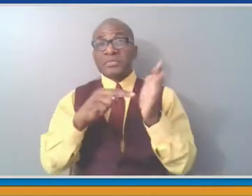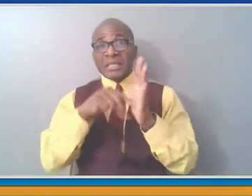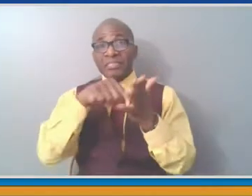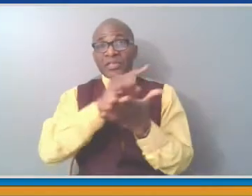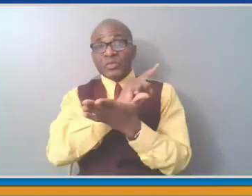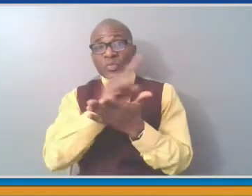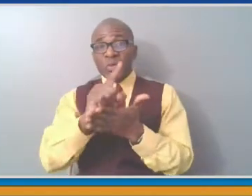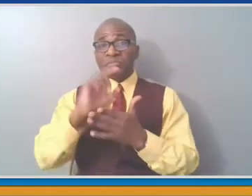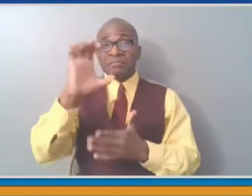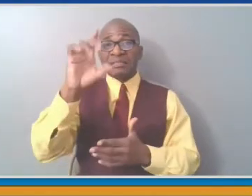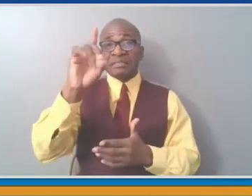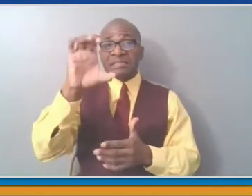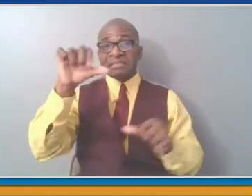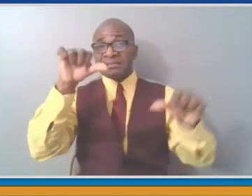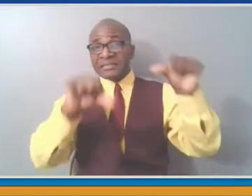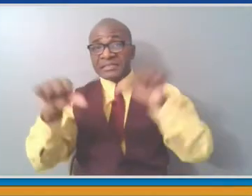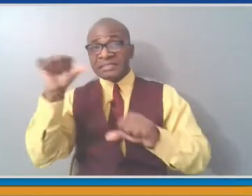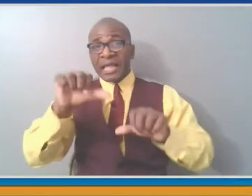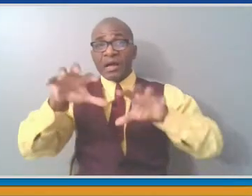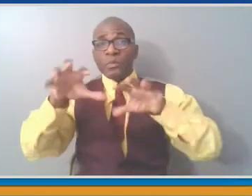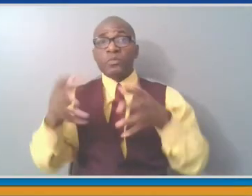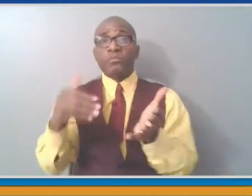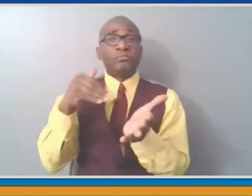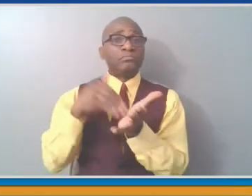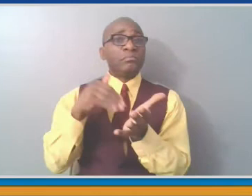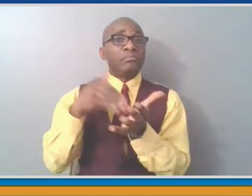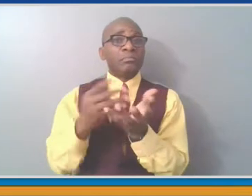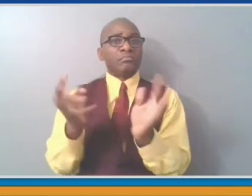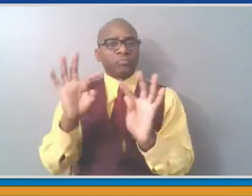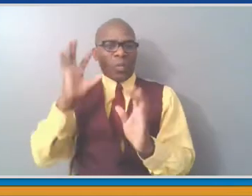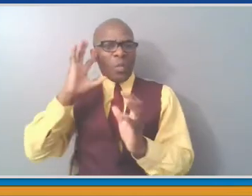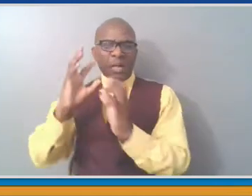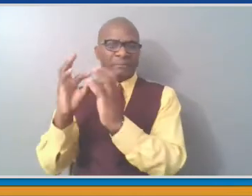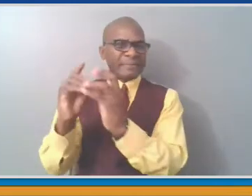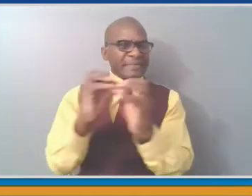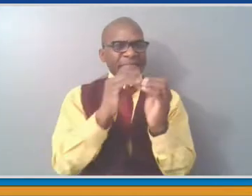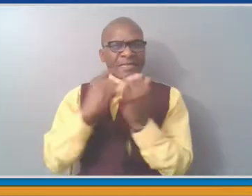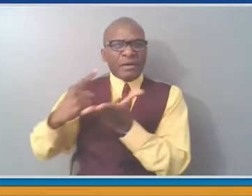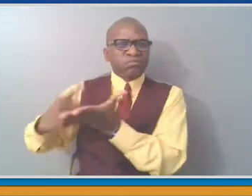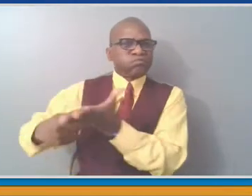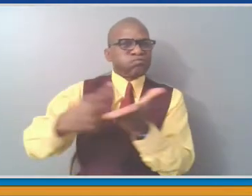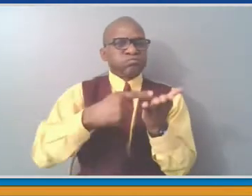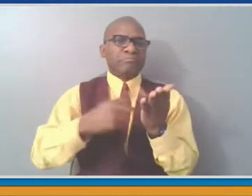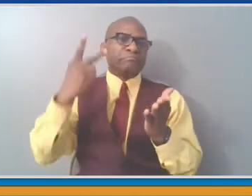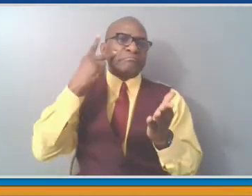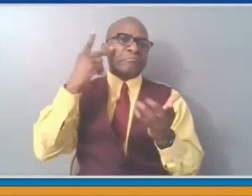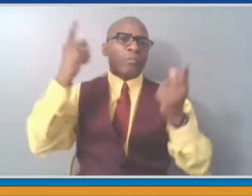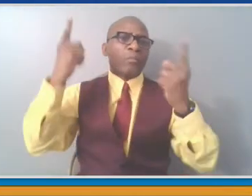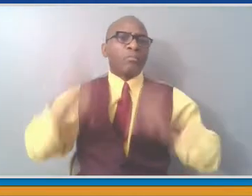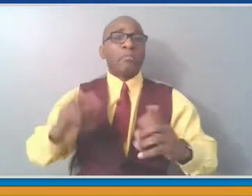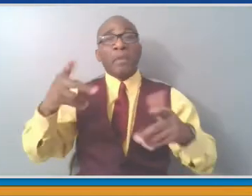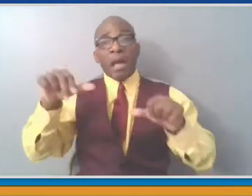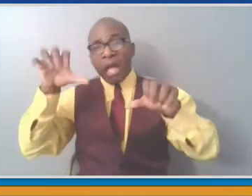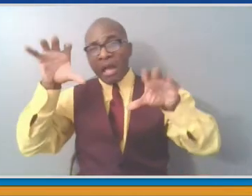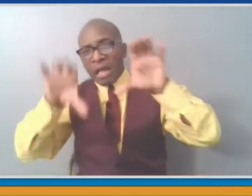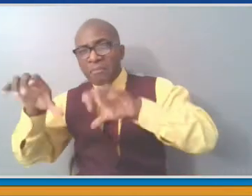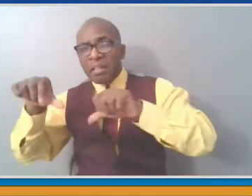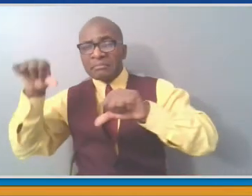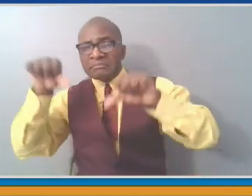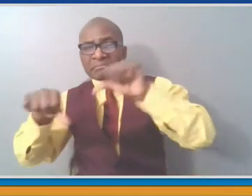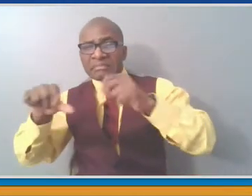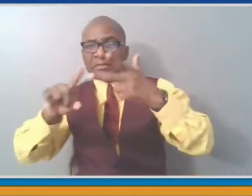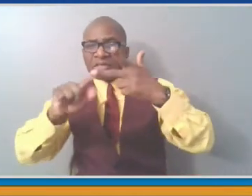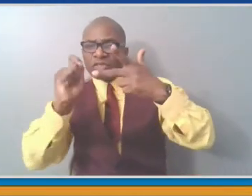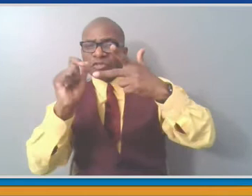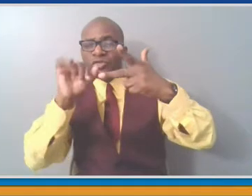administration. We'll all just wait to see. But with that, it still continues to be erased, as George has pointed out many times, between